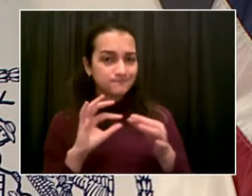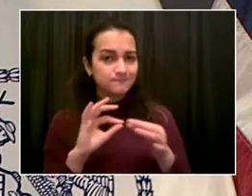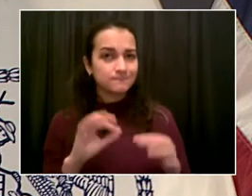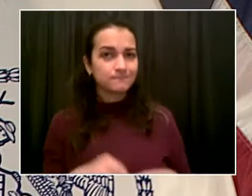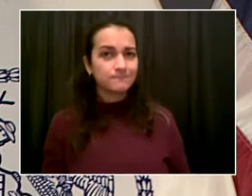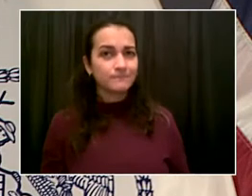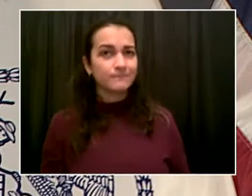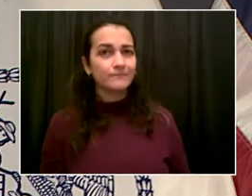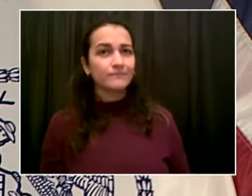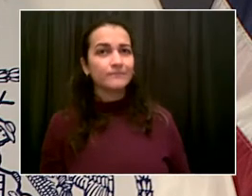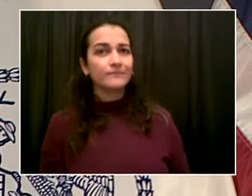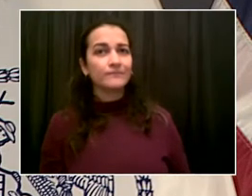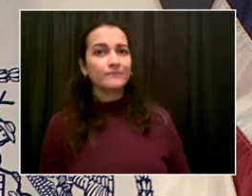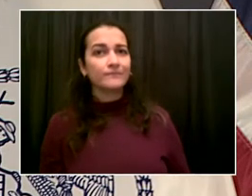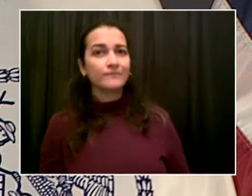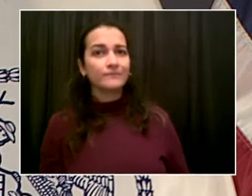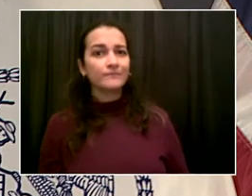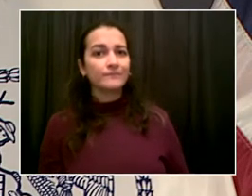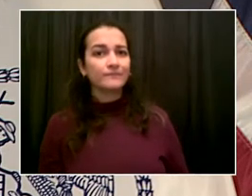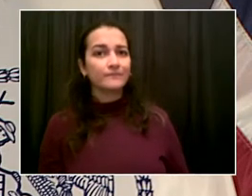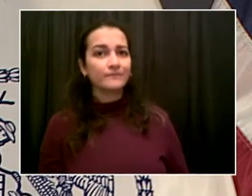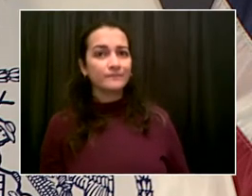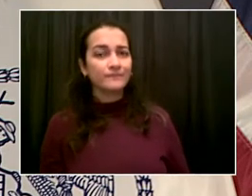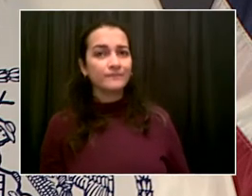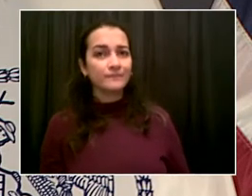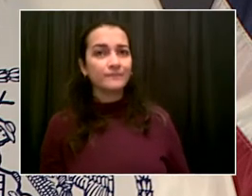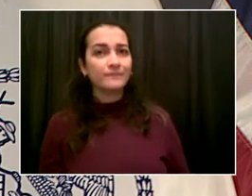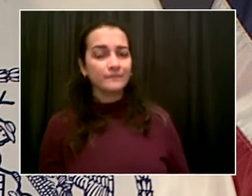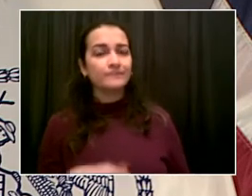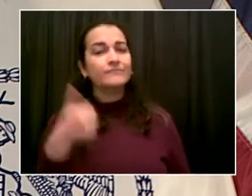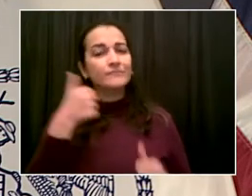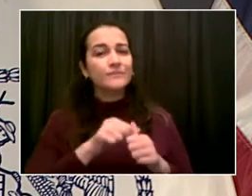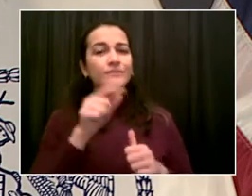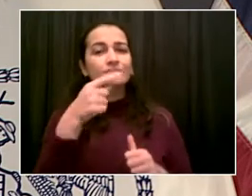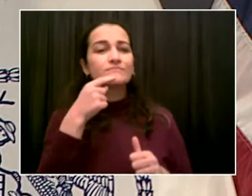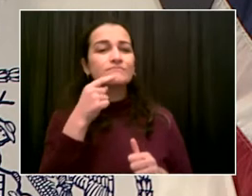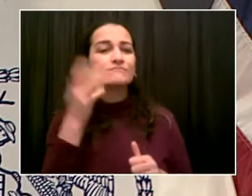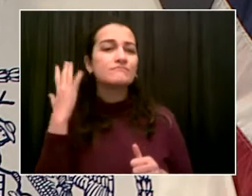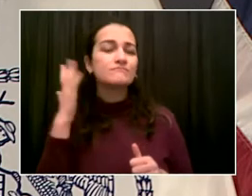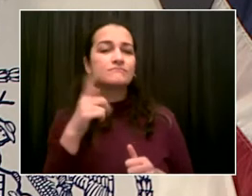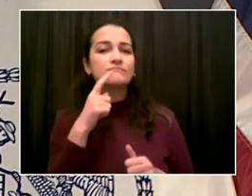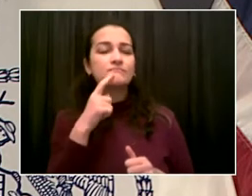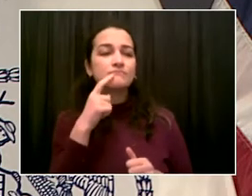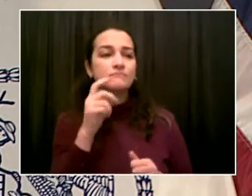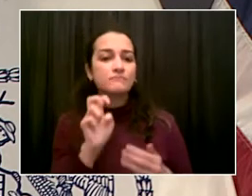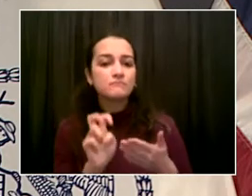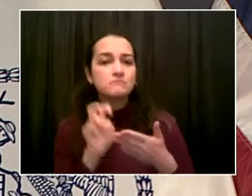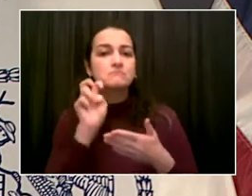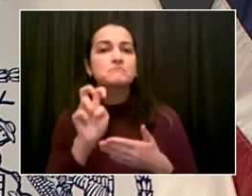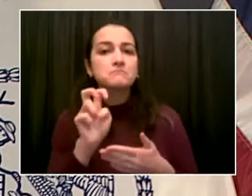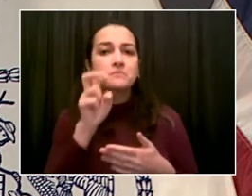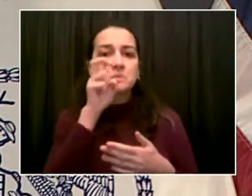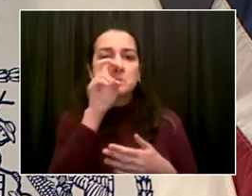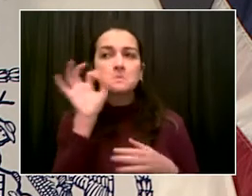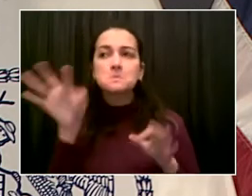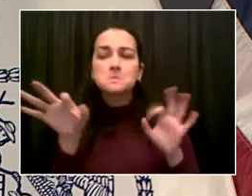the possibility of additional options in the future as far as that goes.